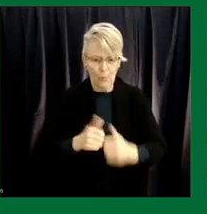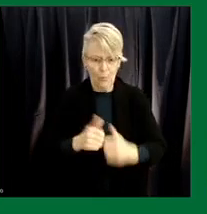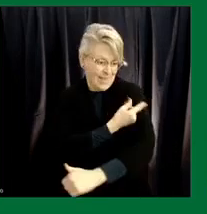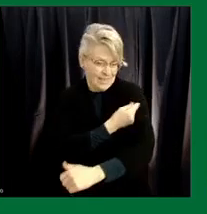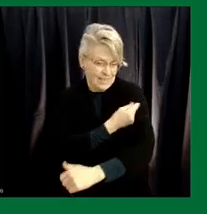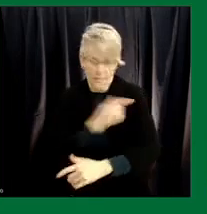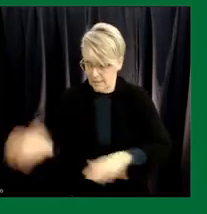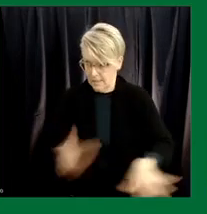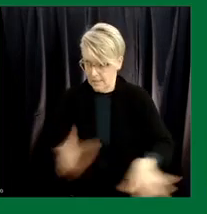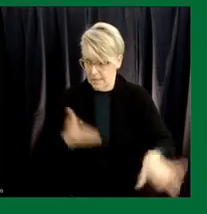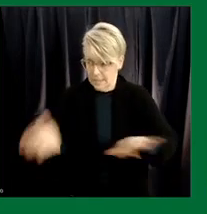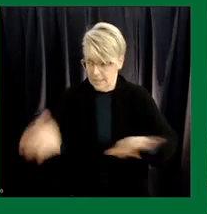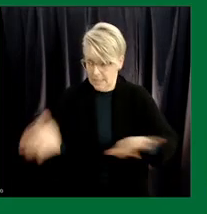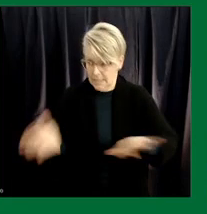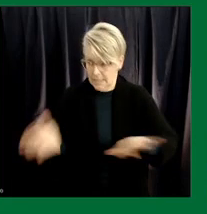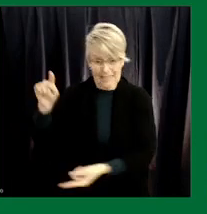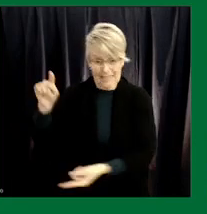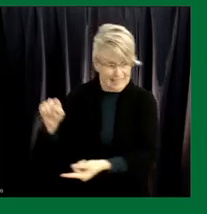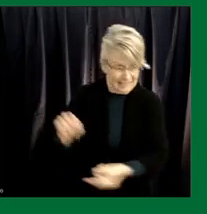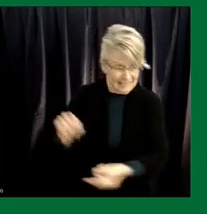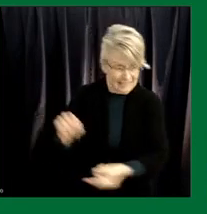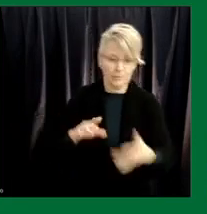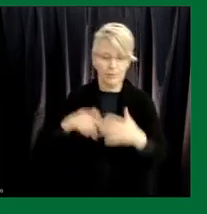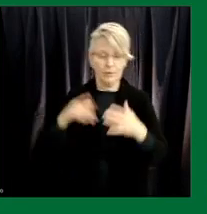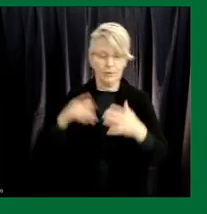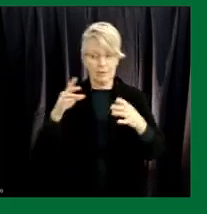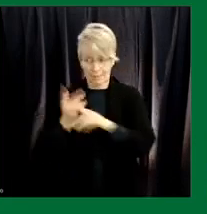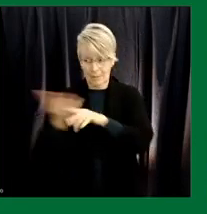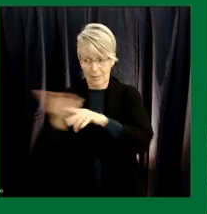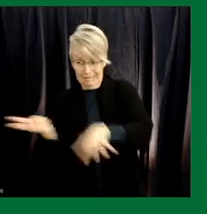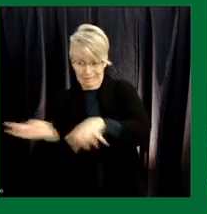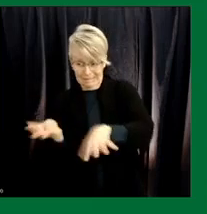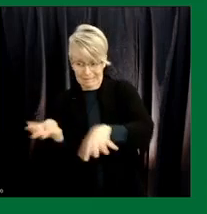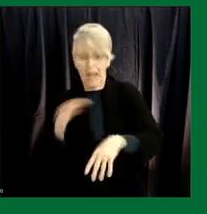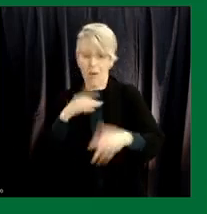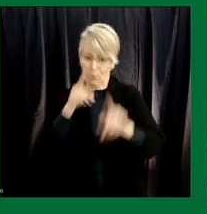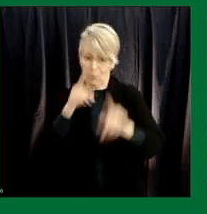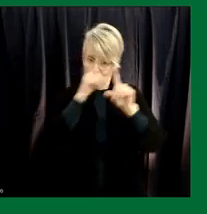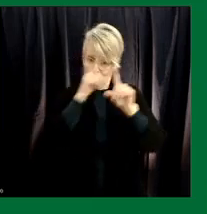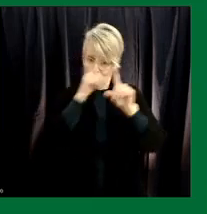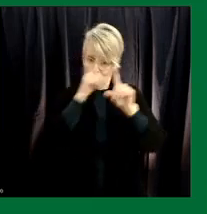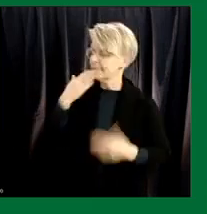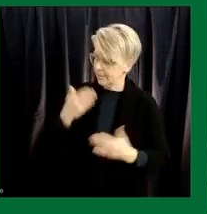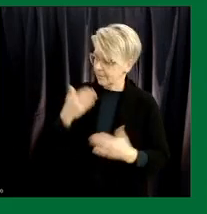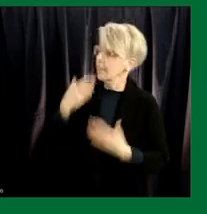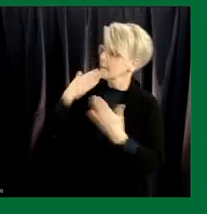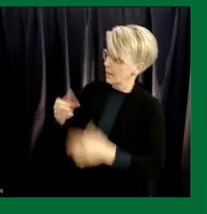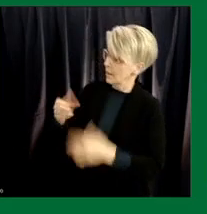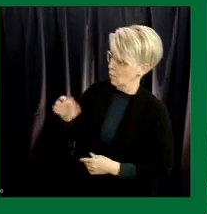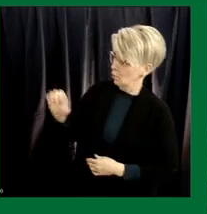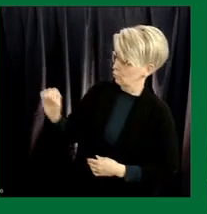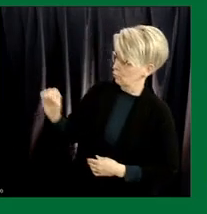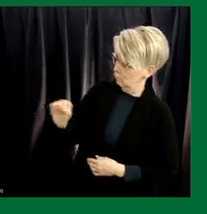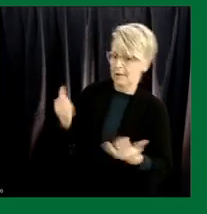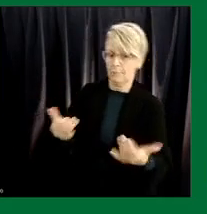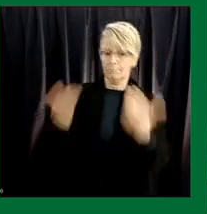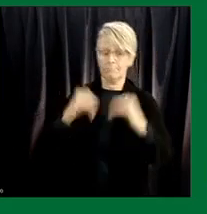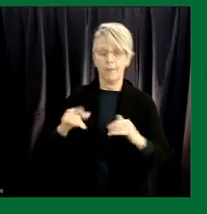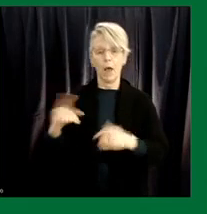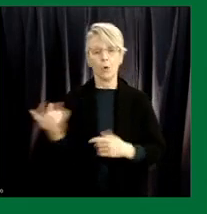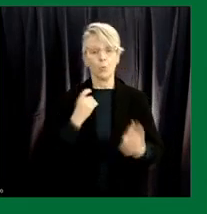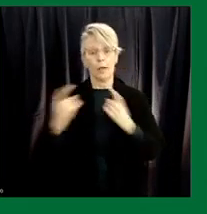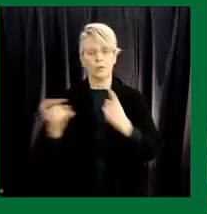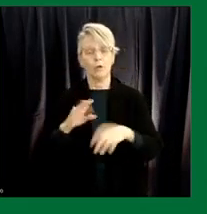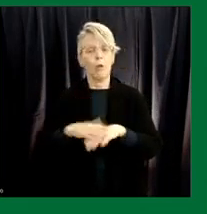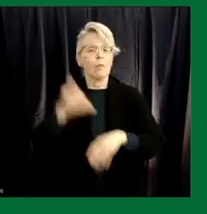as vaccine applies thank you thank you dr shahab we'll now take questions and we'll start on the